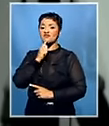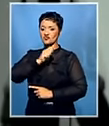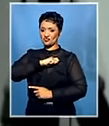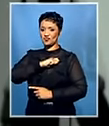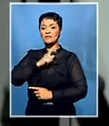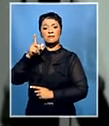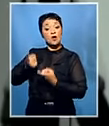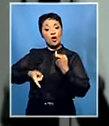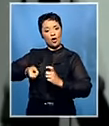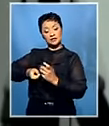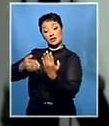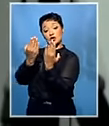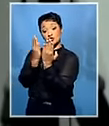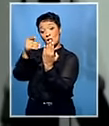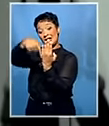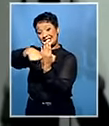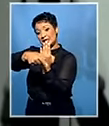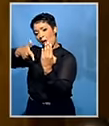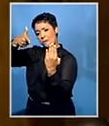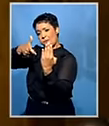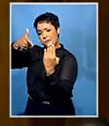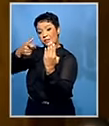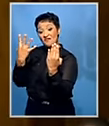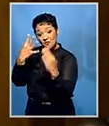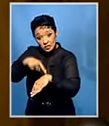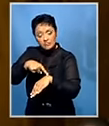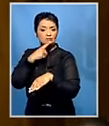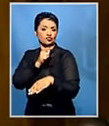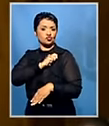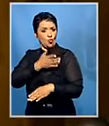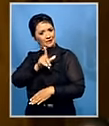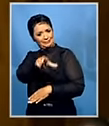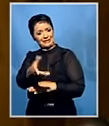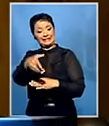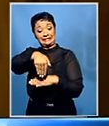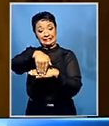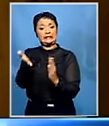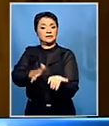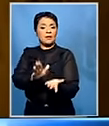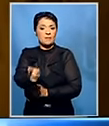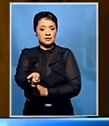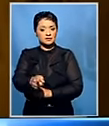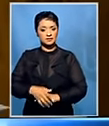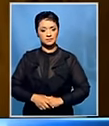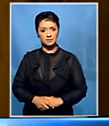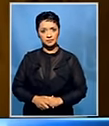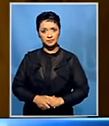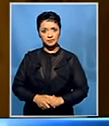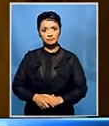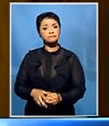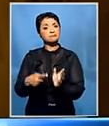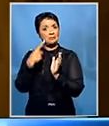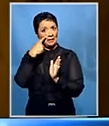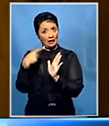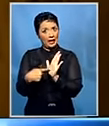kill whoever was behind the door. The court did not ignore the evidence or did